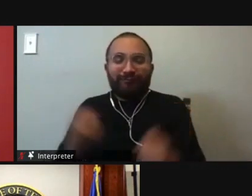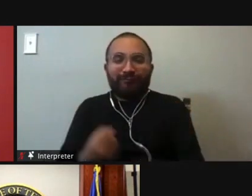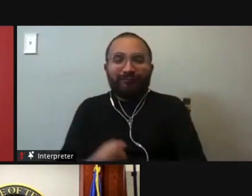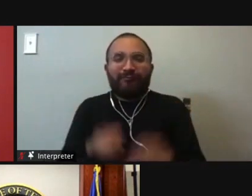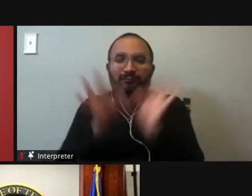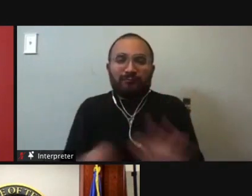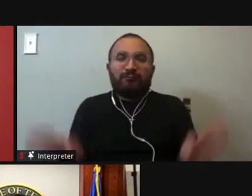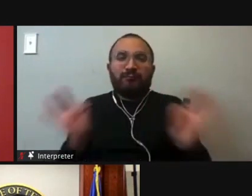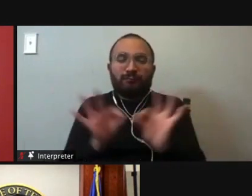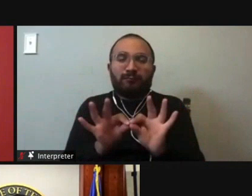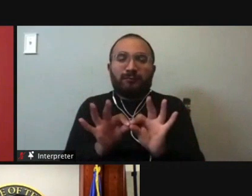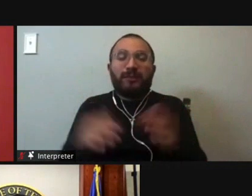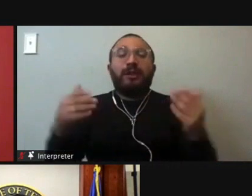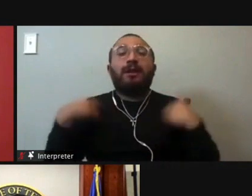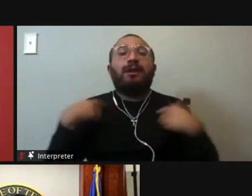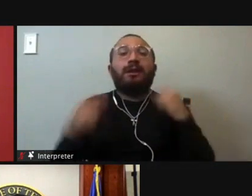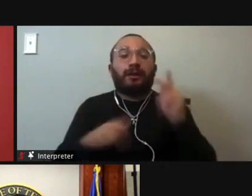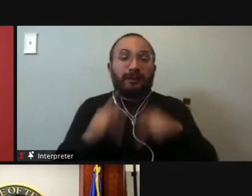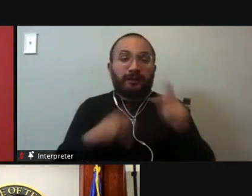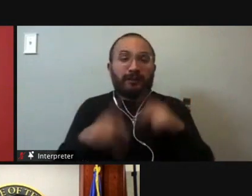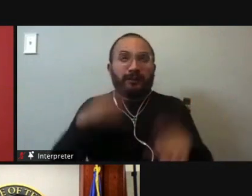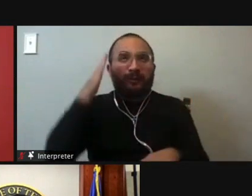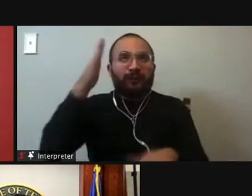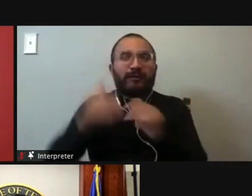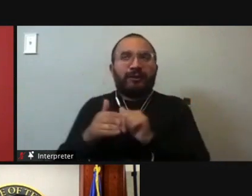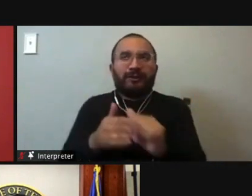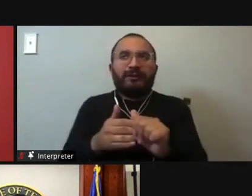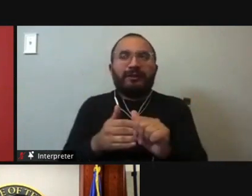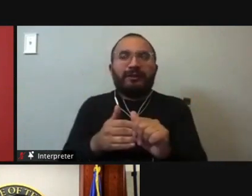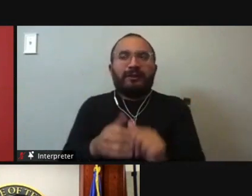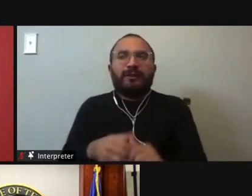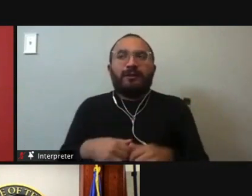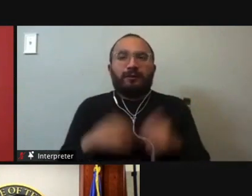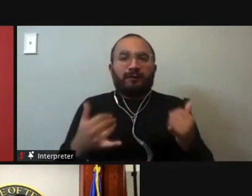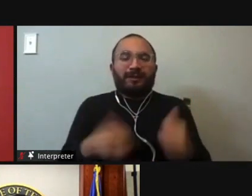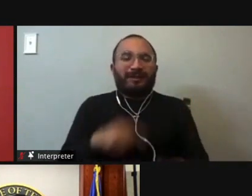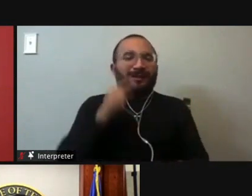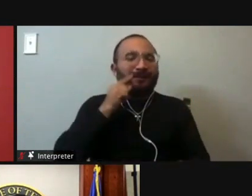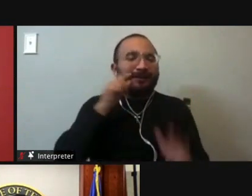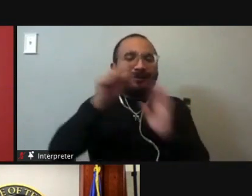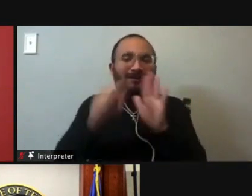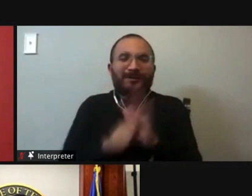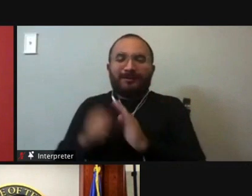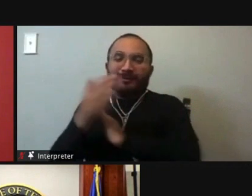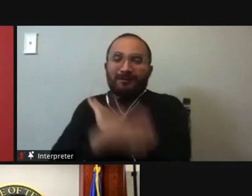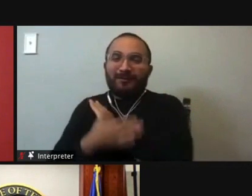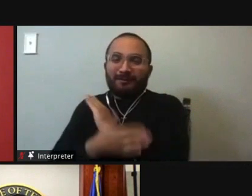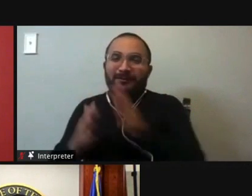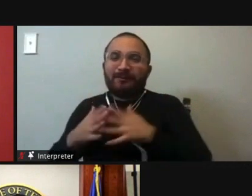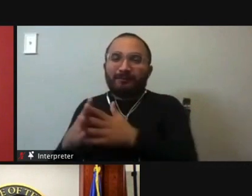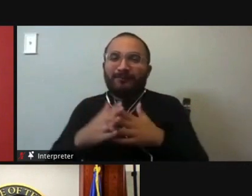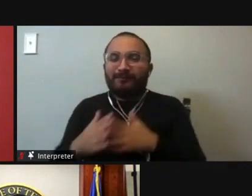as, as the young people, the people, the future leaders of this, this city, state country is, is to